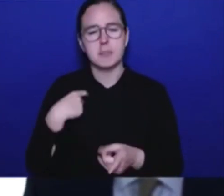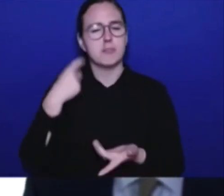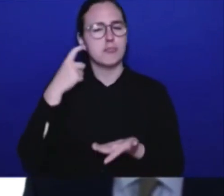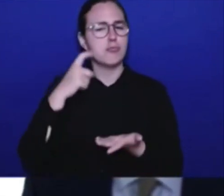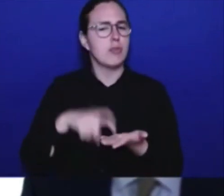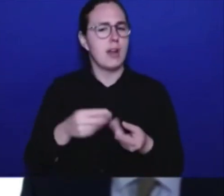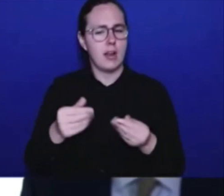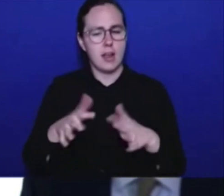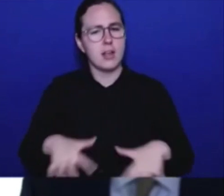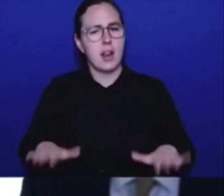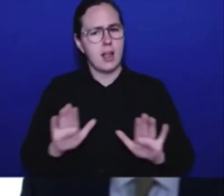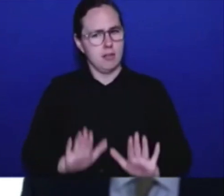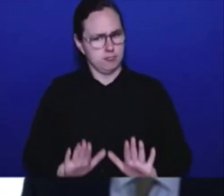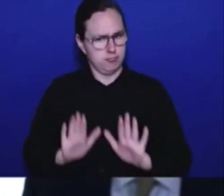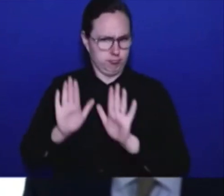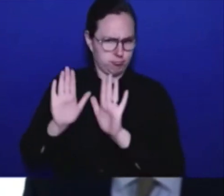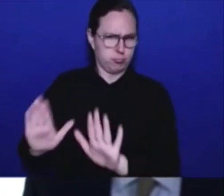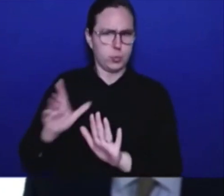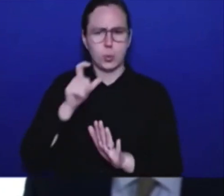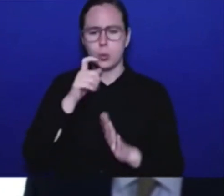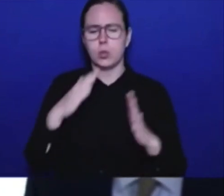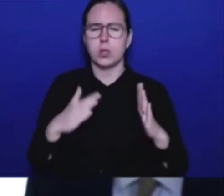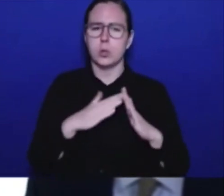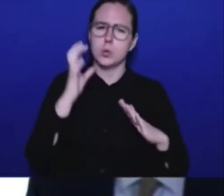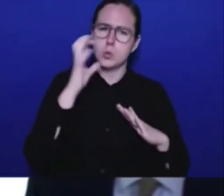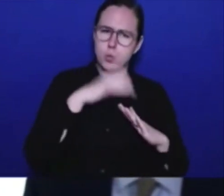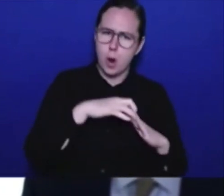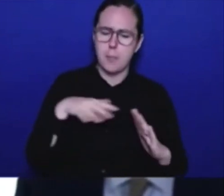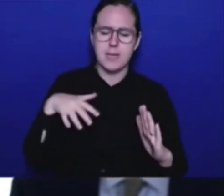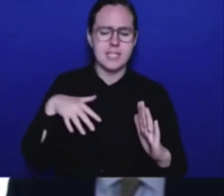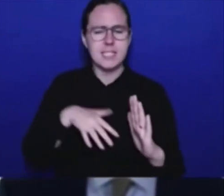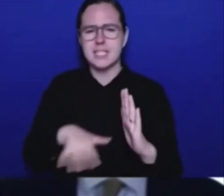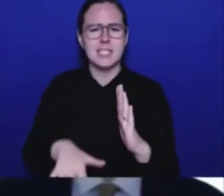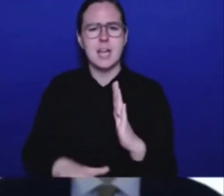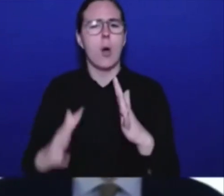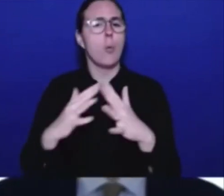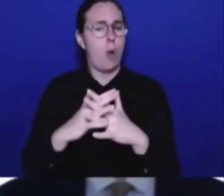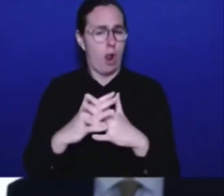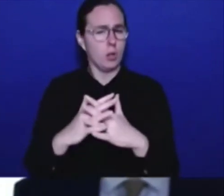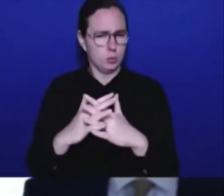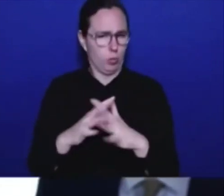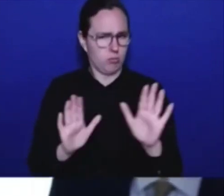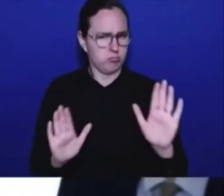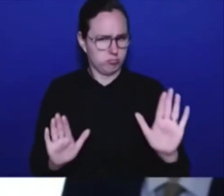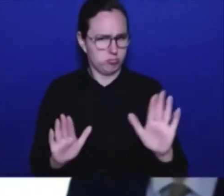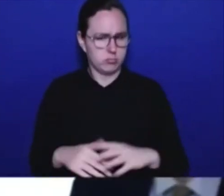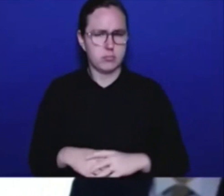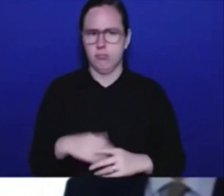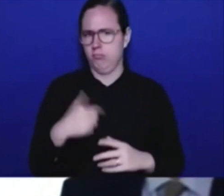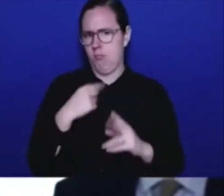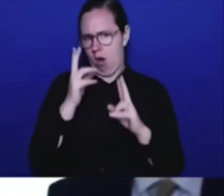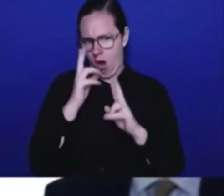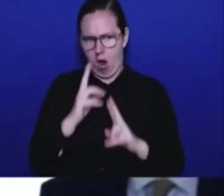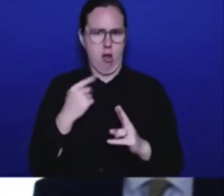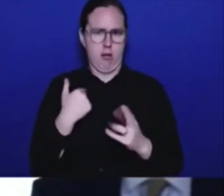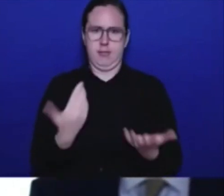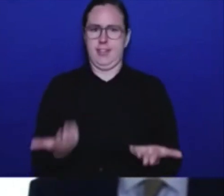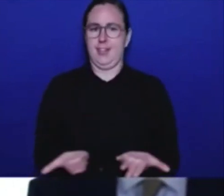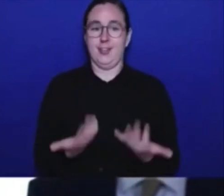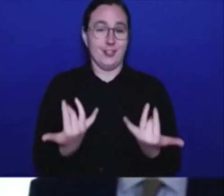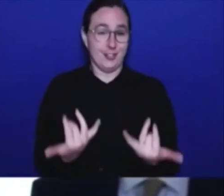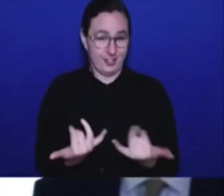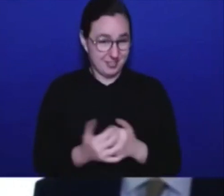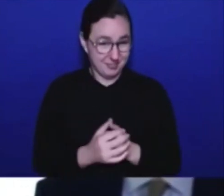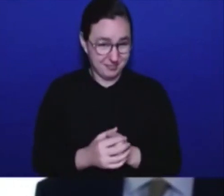Nations, and I'm honored to be here on their territories. Since 2017, our government has been working to make life more affordable, and that